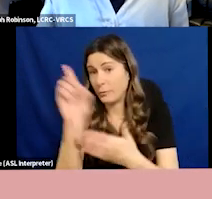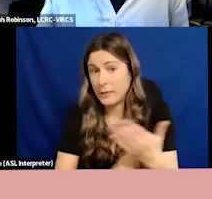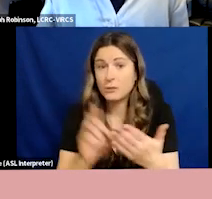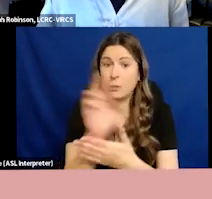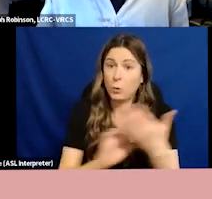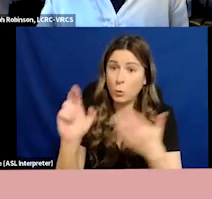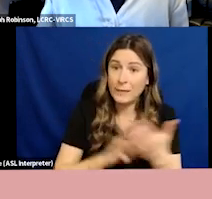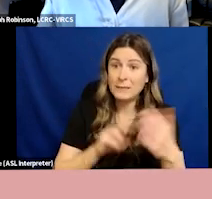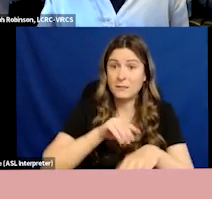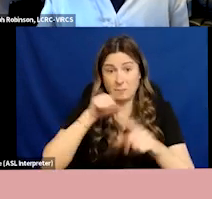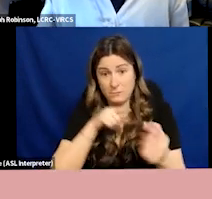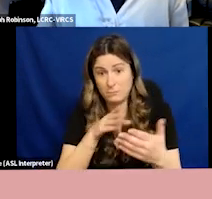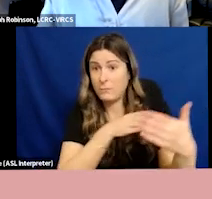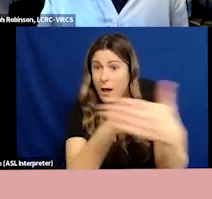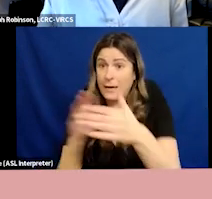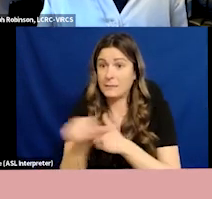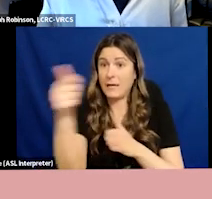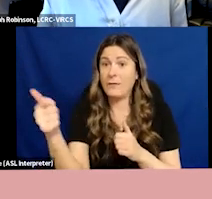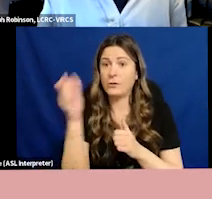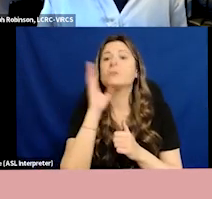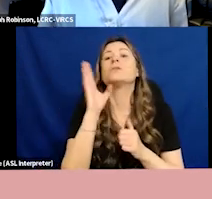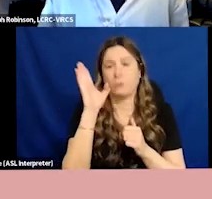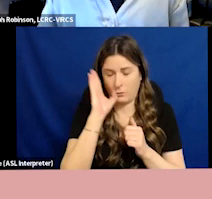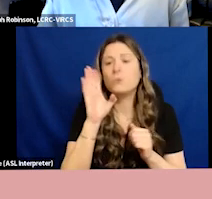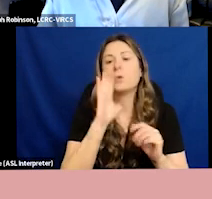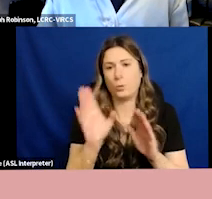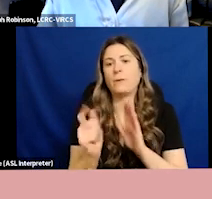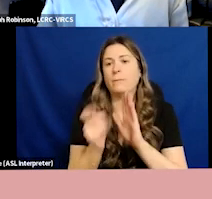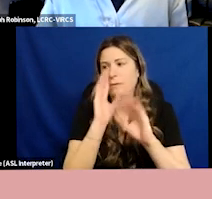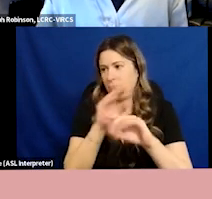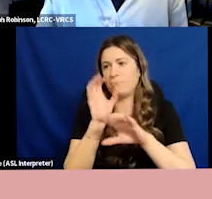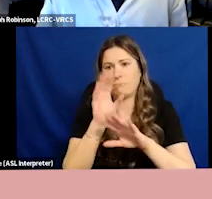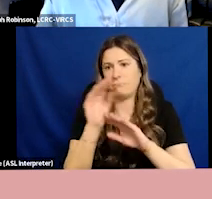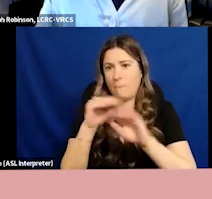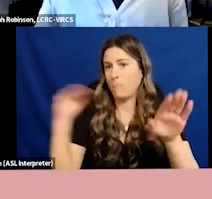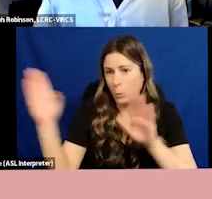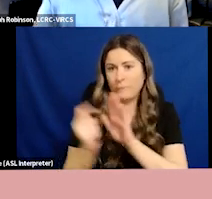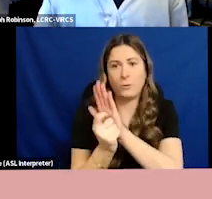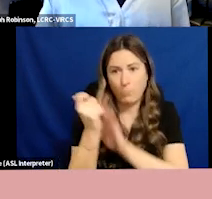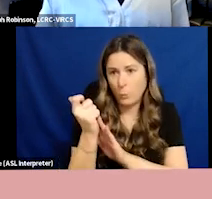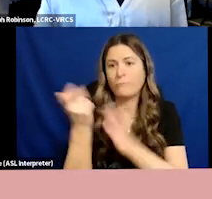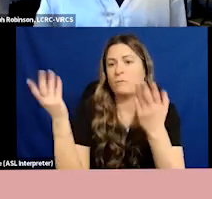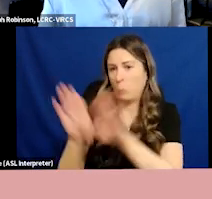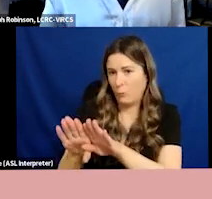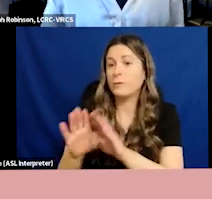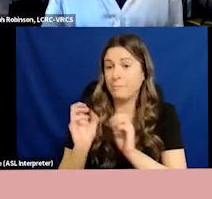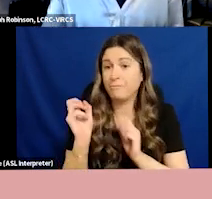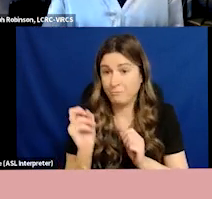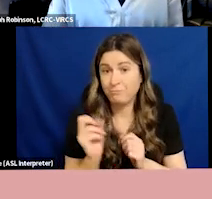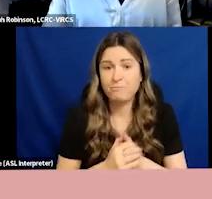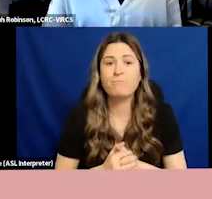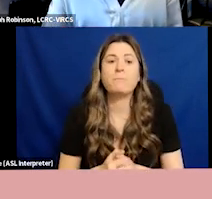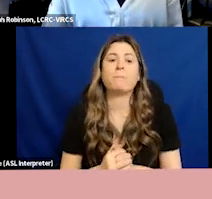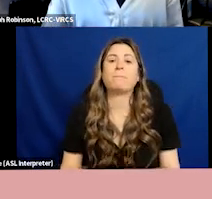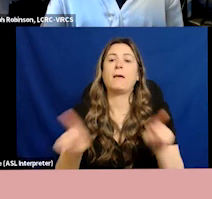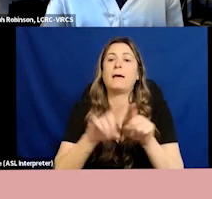towards other participants in the chat will be moved at the discretion of the event hosts as a visible afro-caribbean